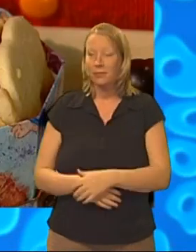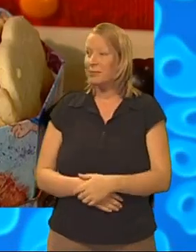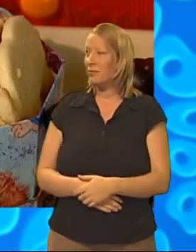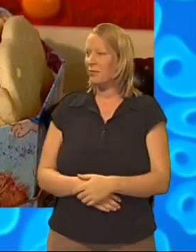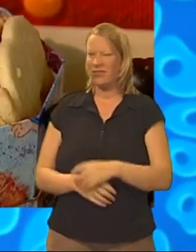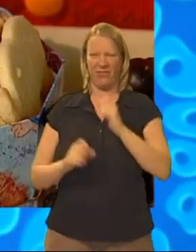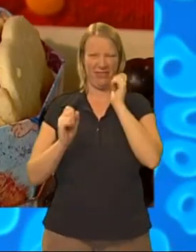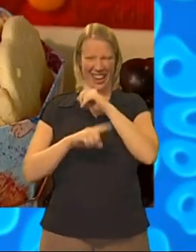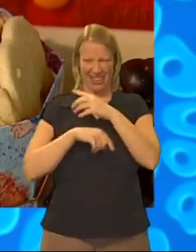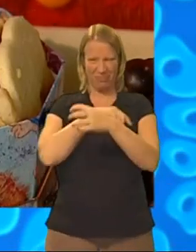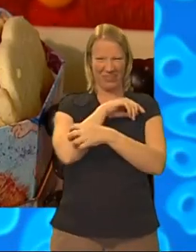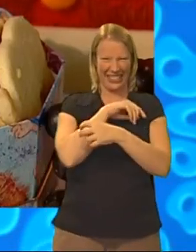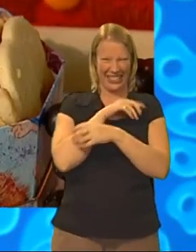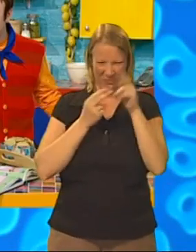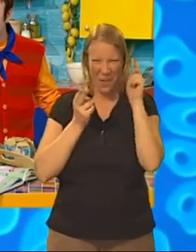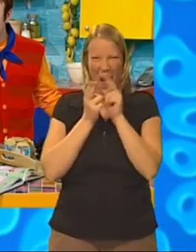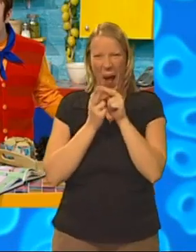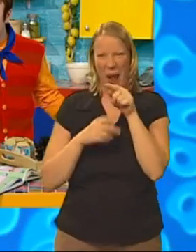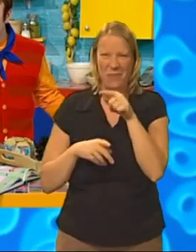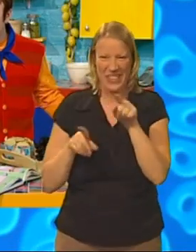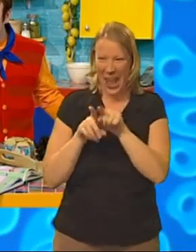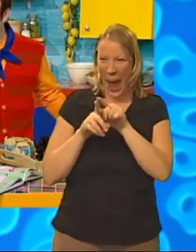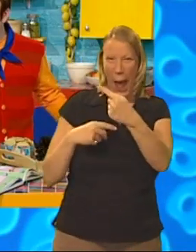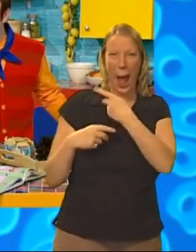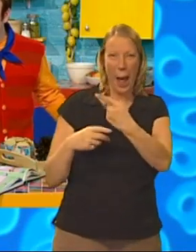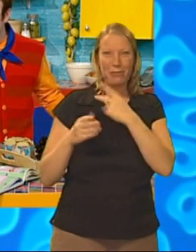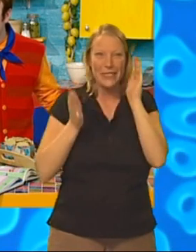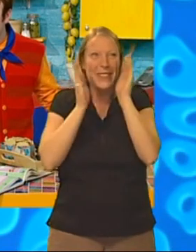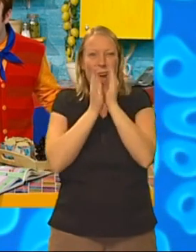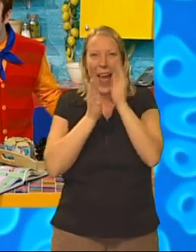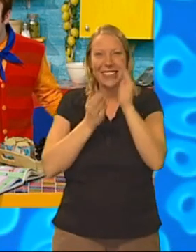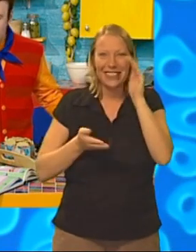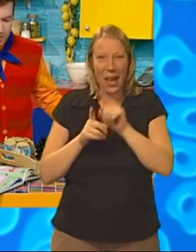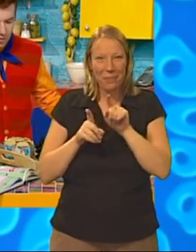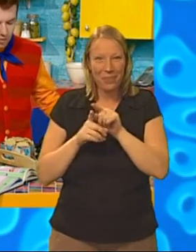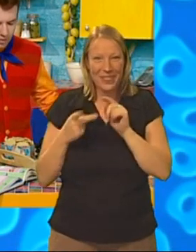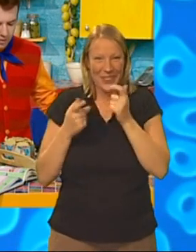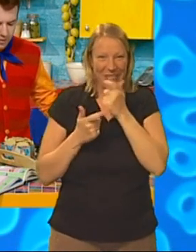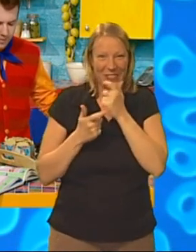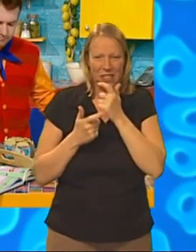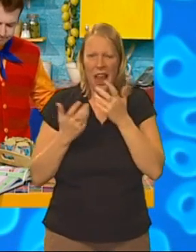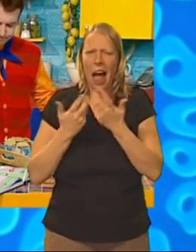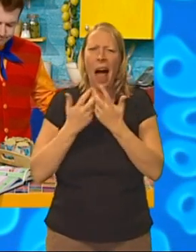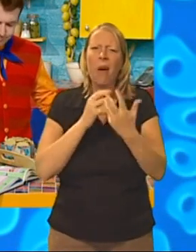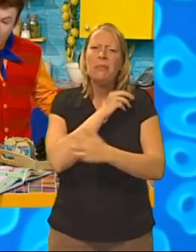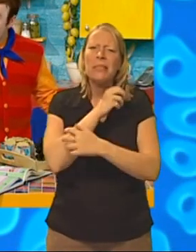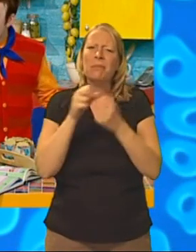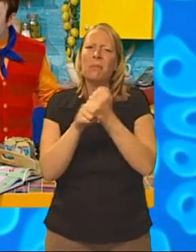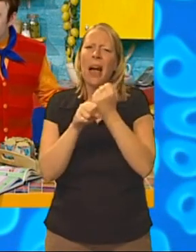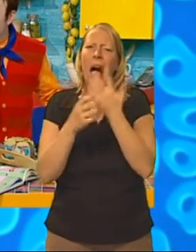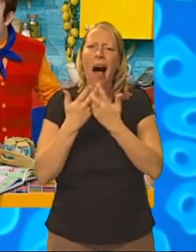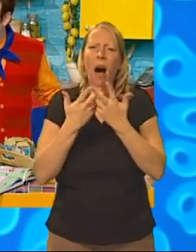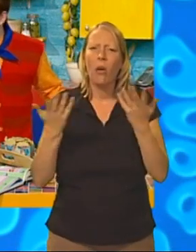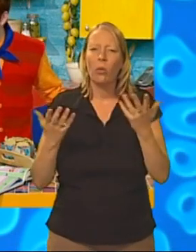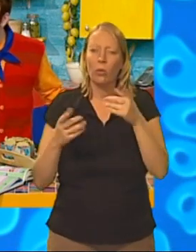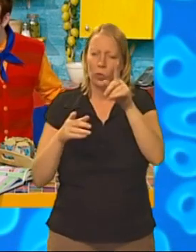Funny little biscuits, aren't they? Just the right size for me. But how are biscuits made, Ben? Hmm. Why